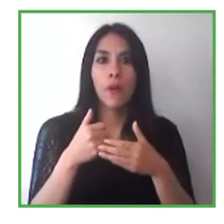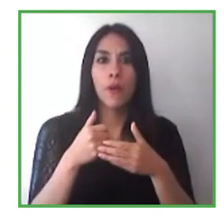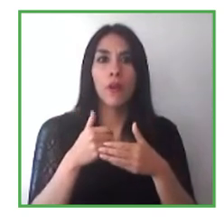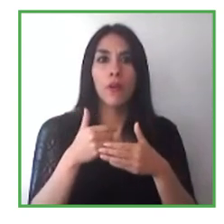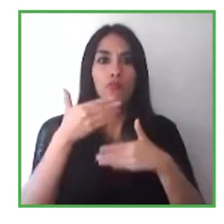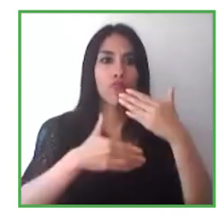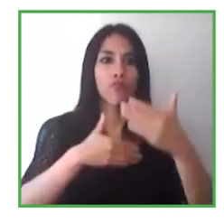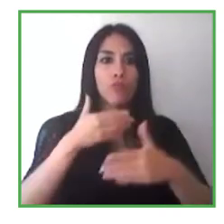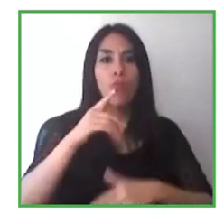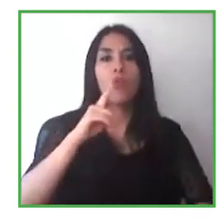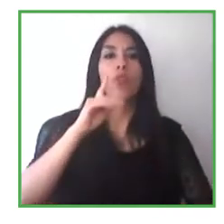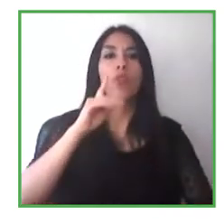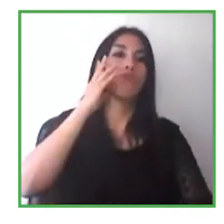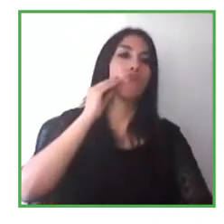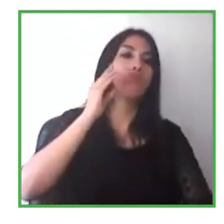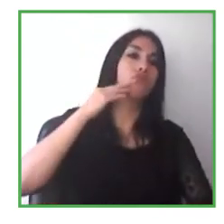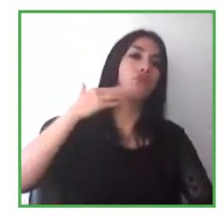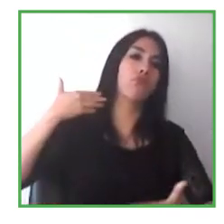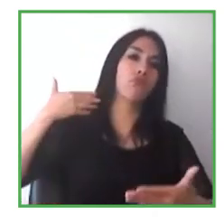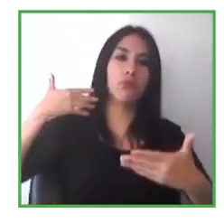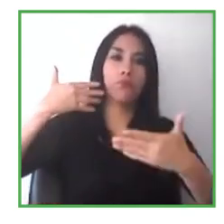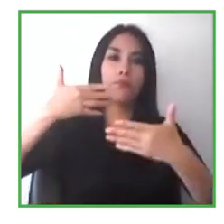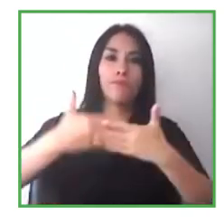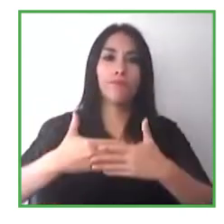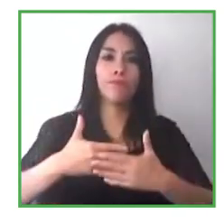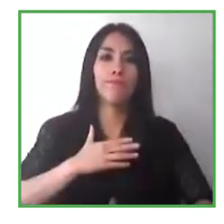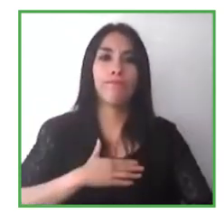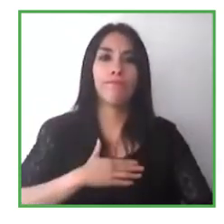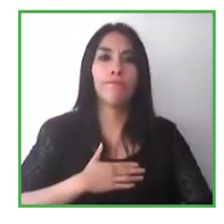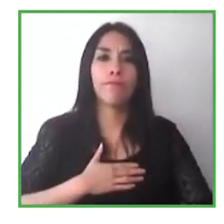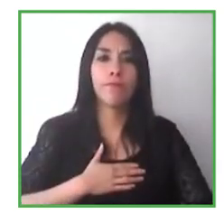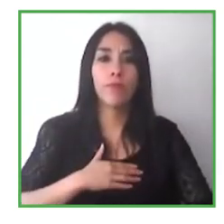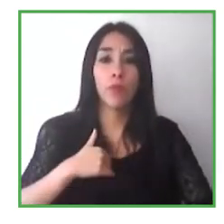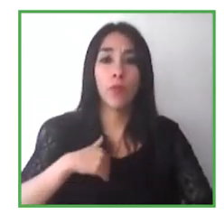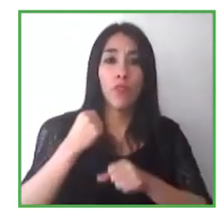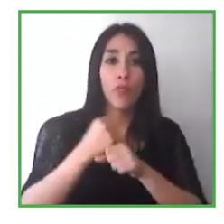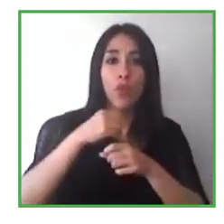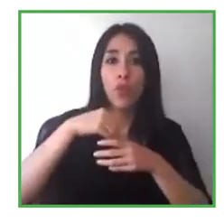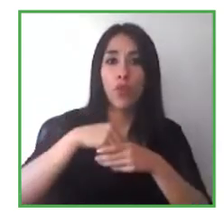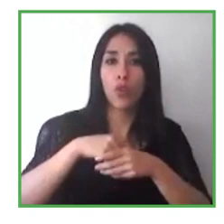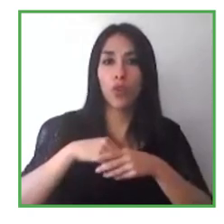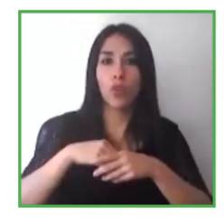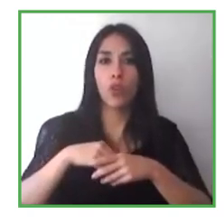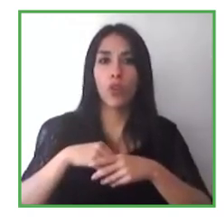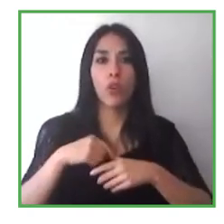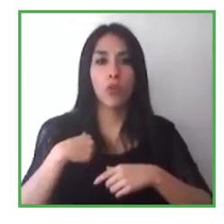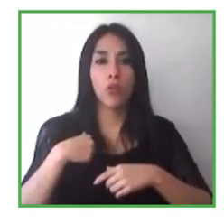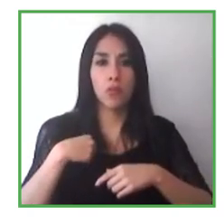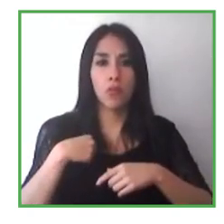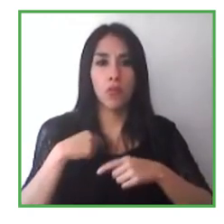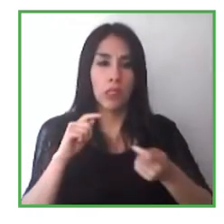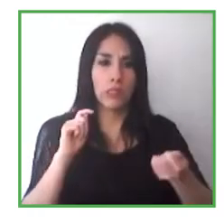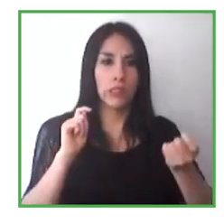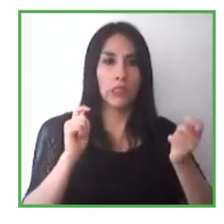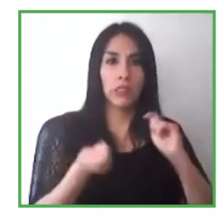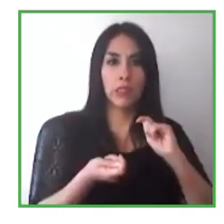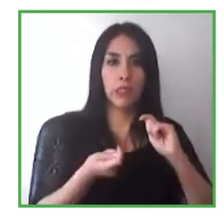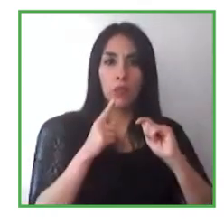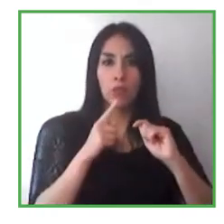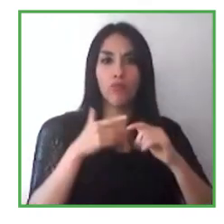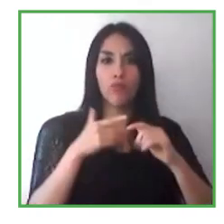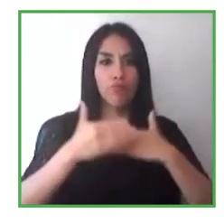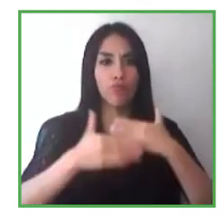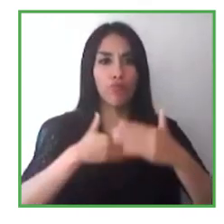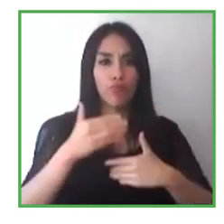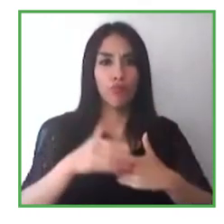of how we're looking at it and what we're up to at Microsoft. Thank you, Jessica. That's great. And Purina and Maita, talk a little bit